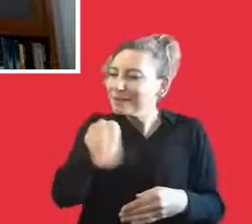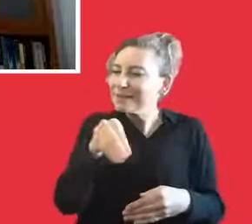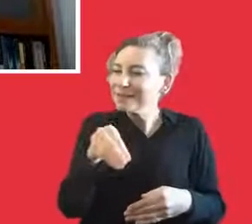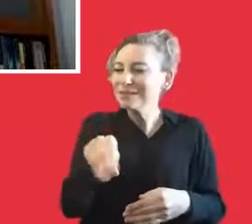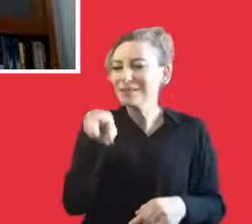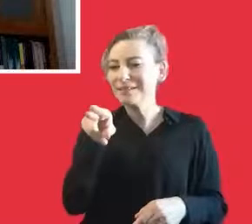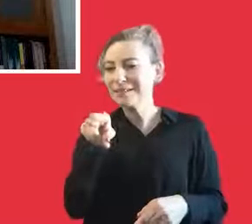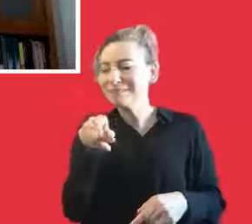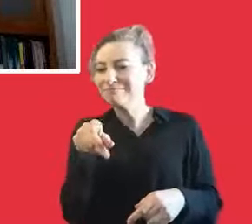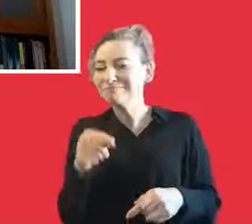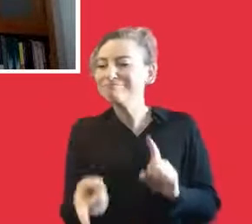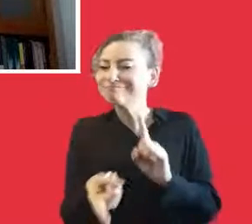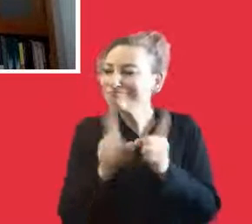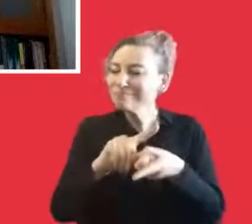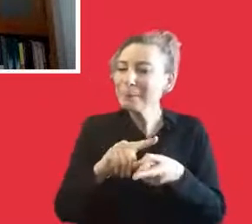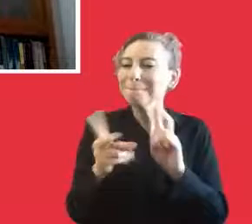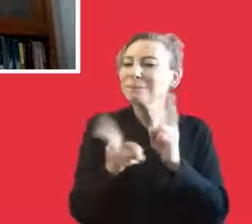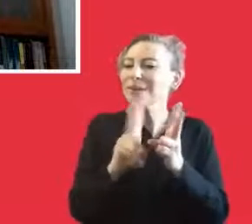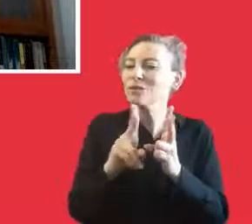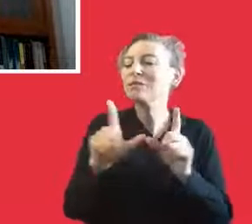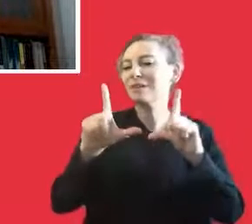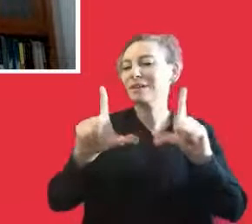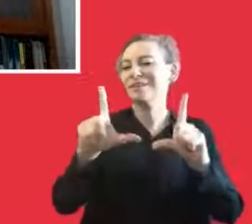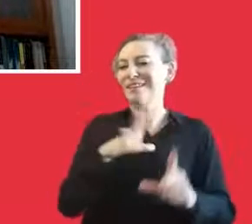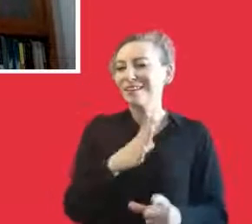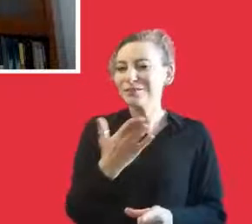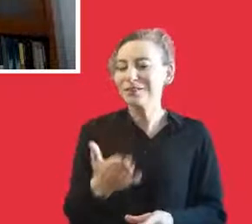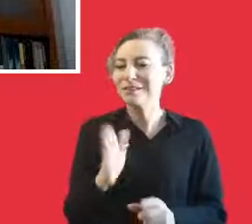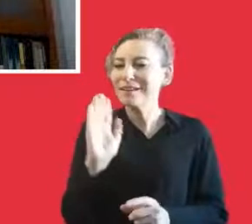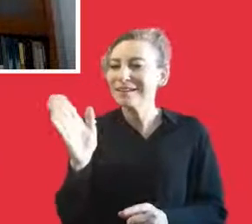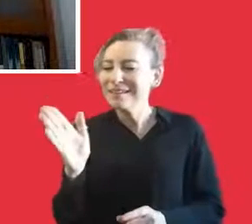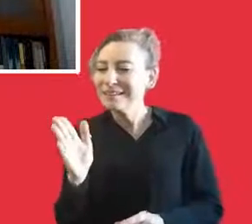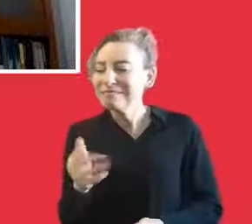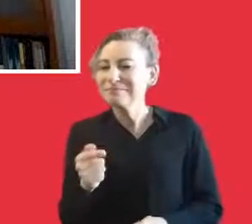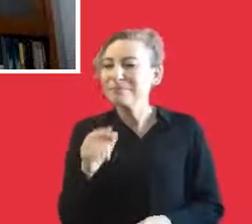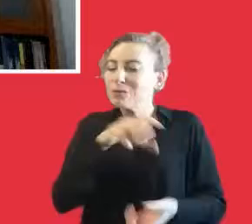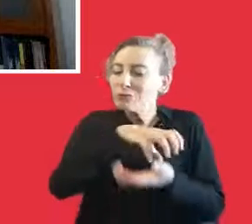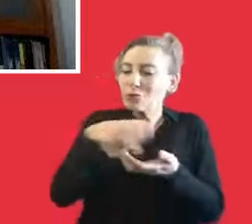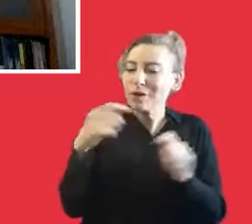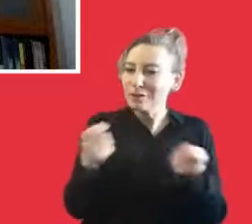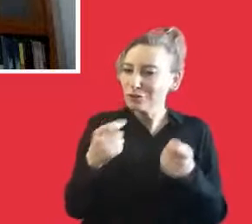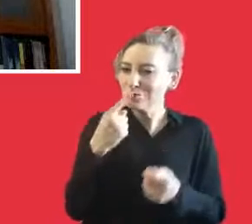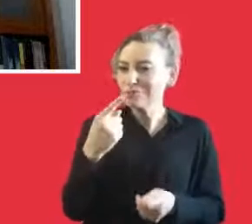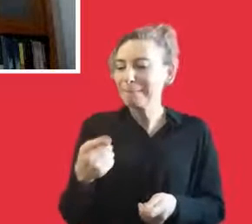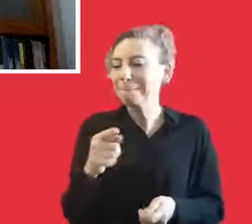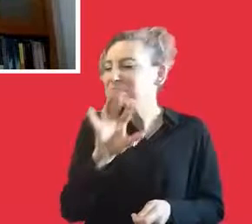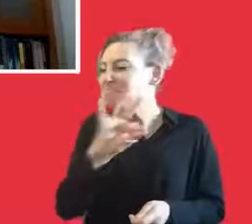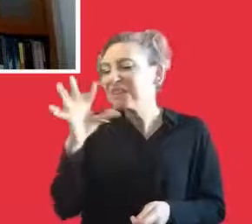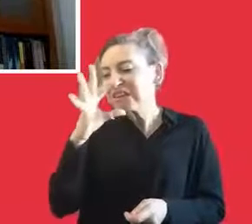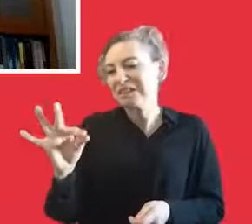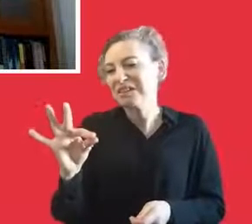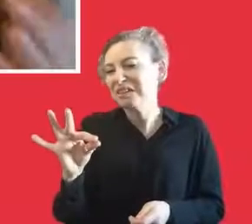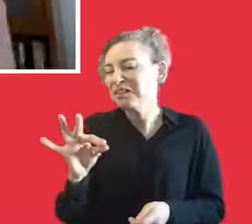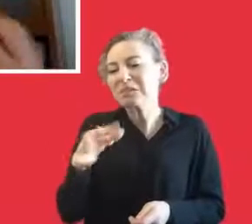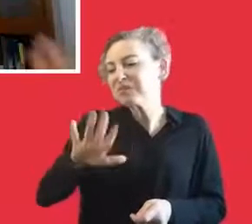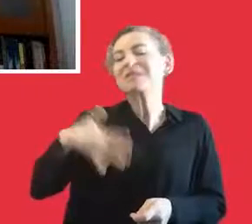sell tickets. So the theaters are very important and they need such kind of volunteers. But if you say that, I want to work in